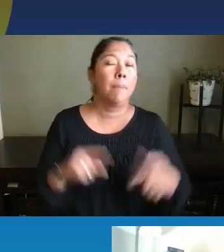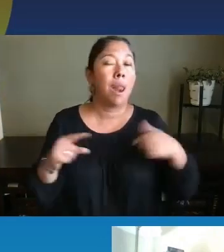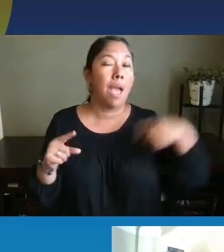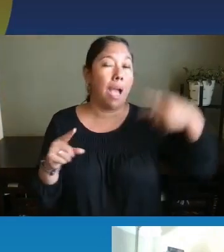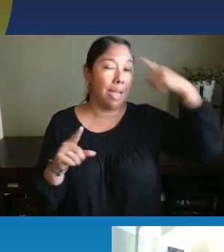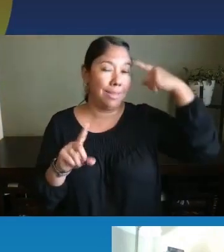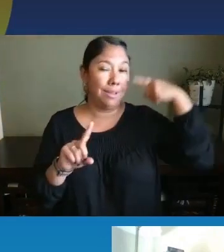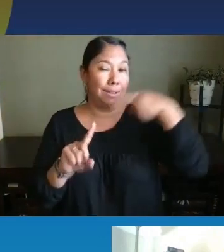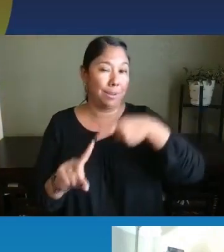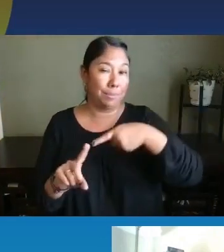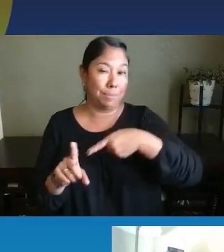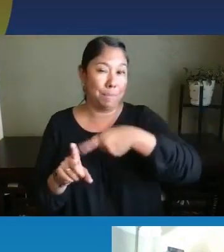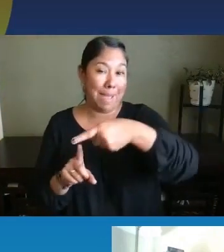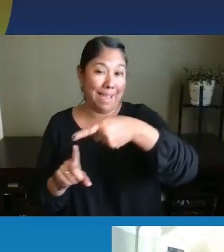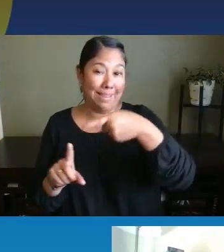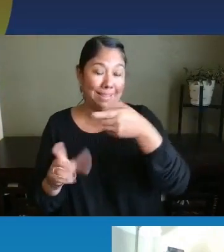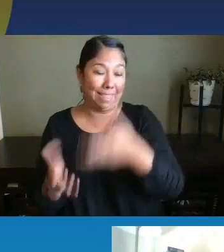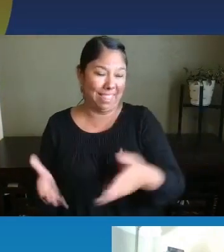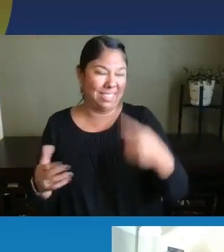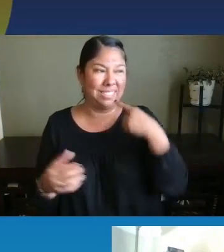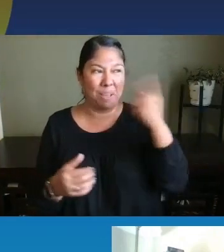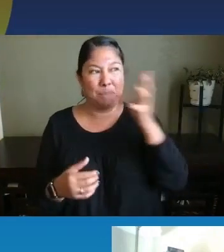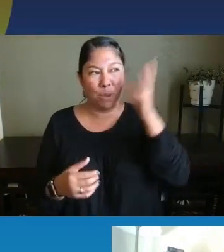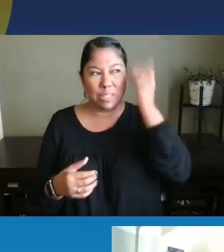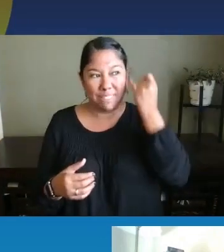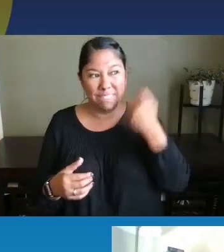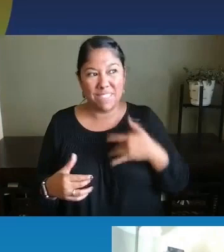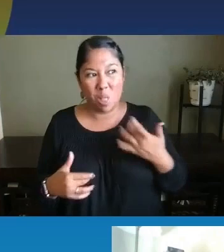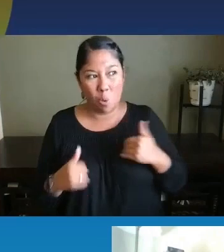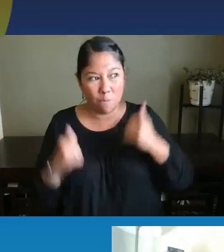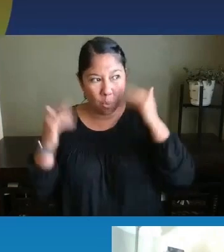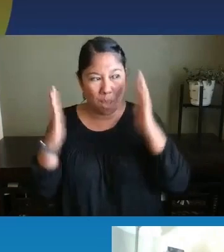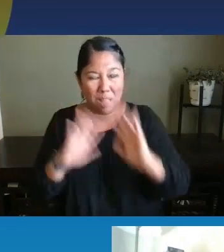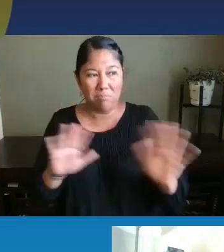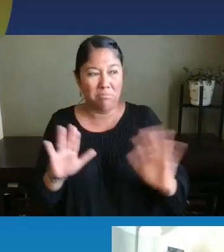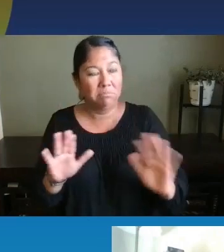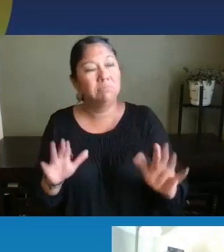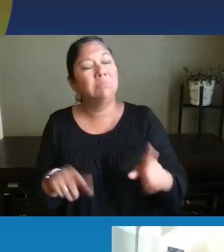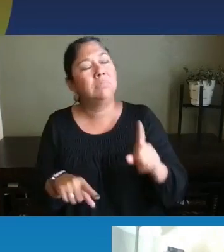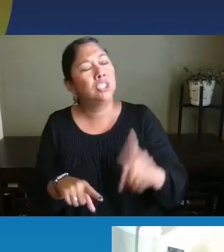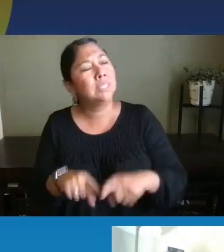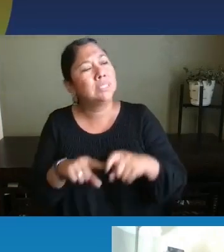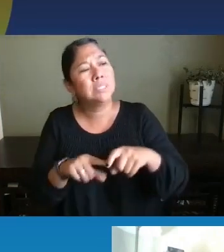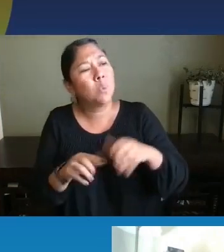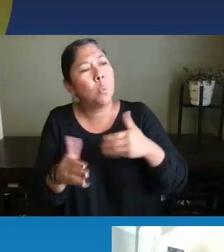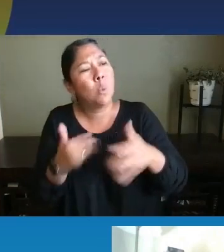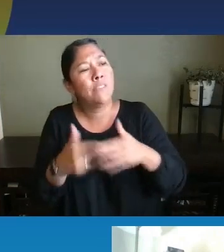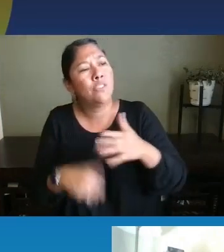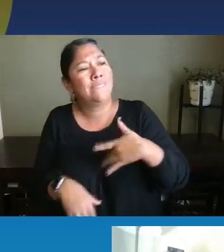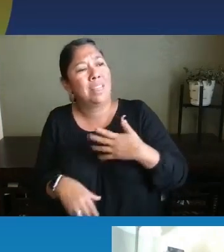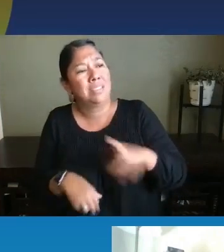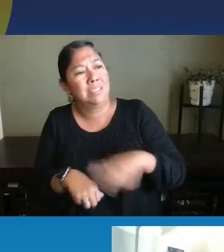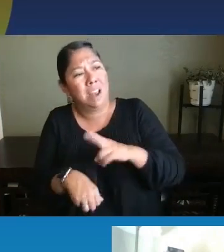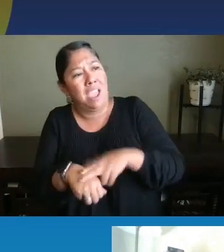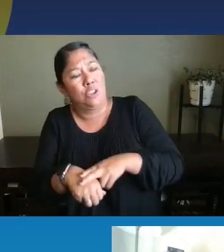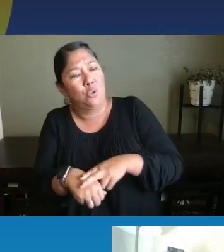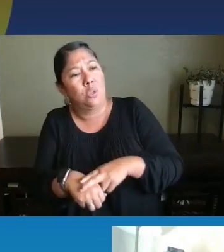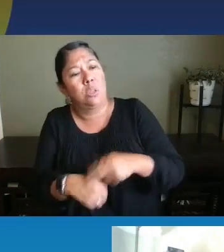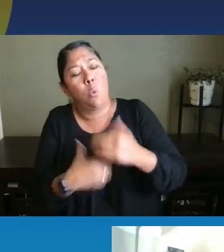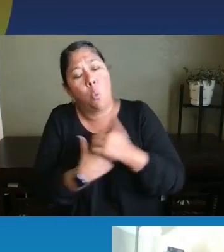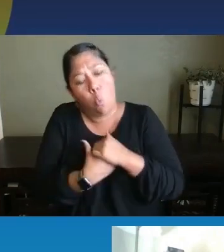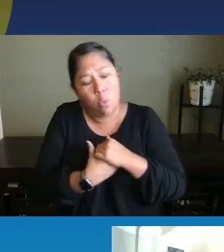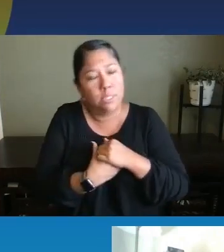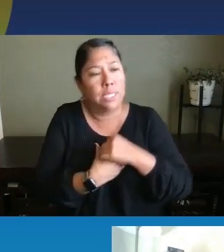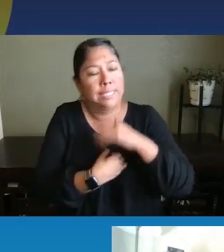for telling parents when they're feeling overwhelmed is just to do what comes natural, holding the baby, cuddling the baby, singing to the baby,